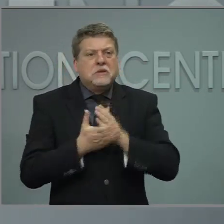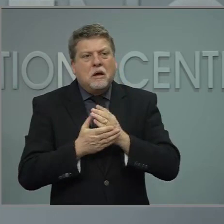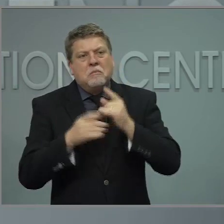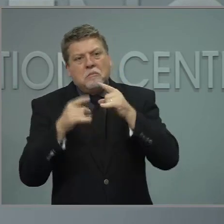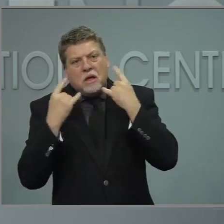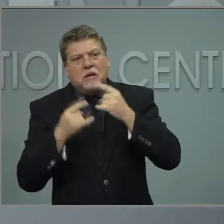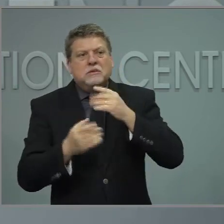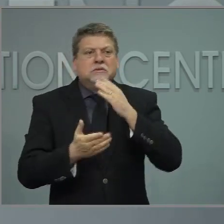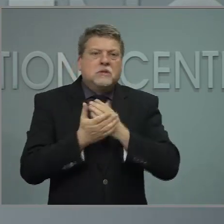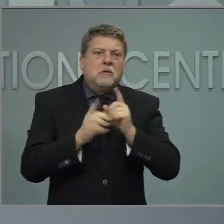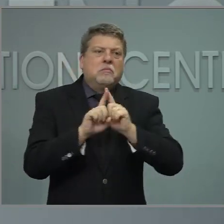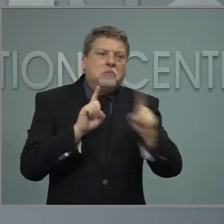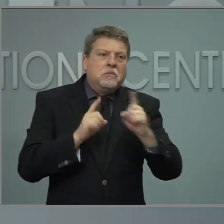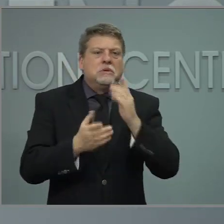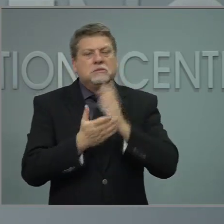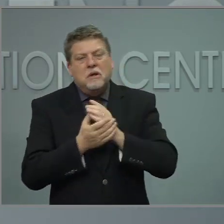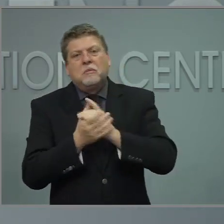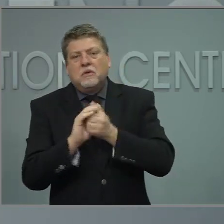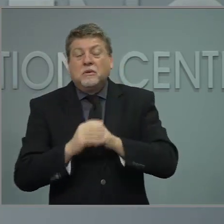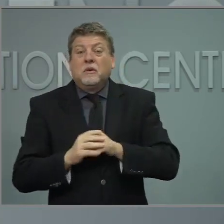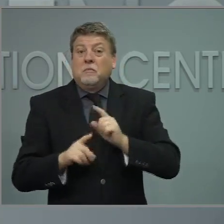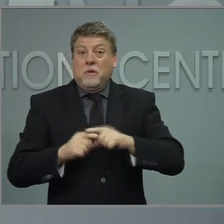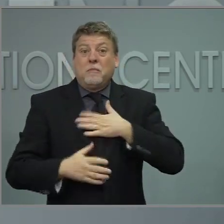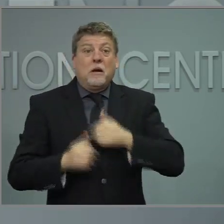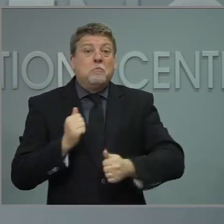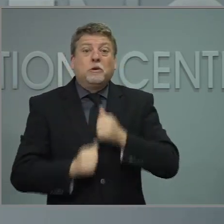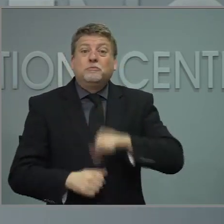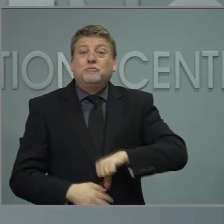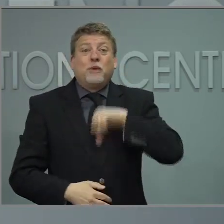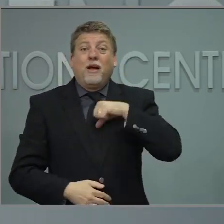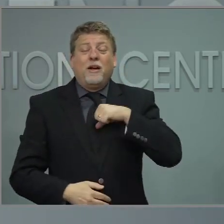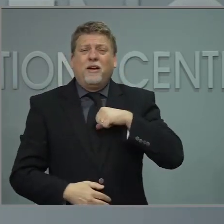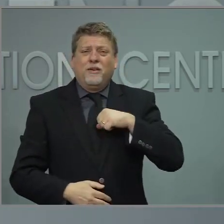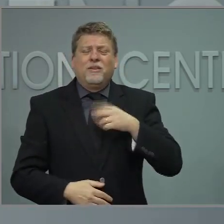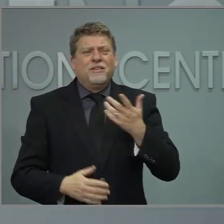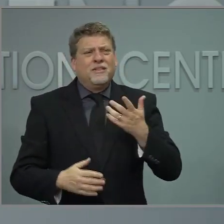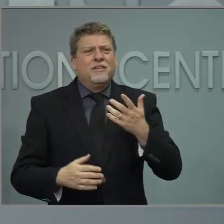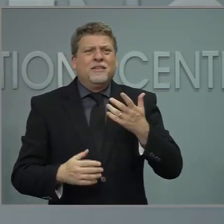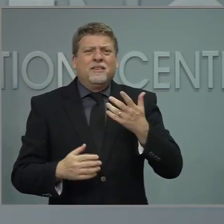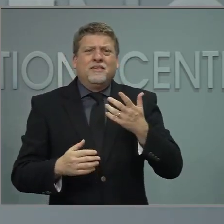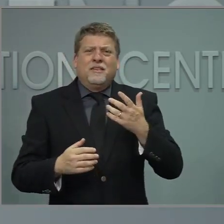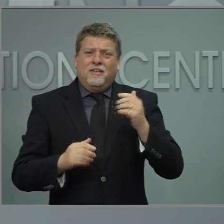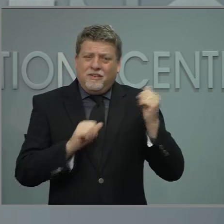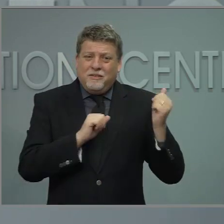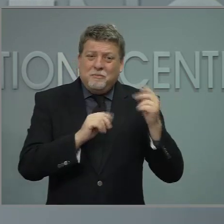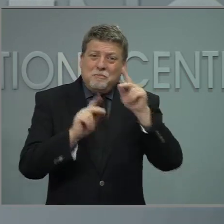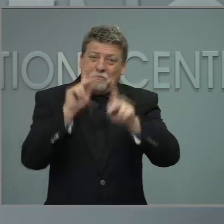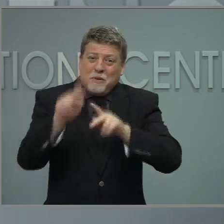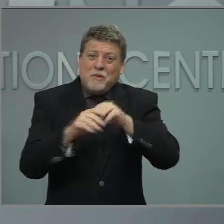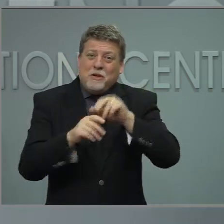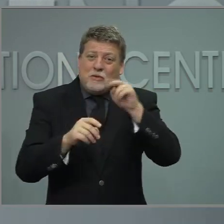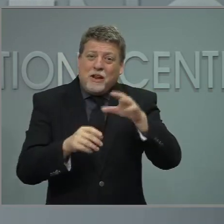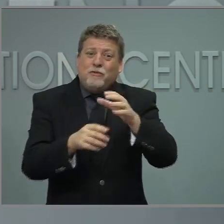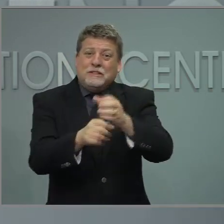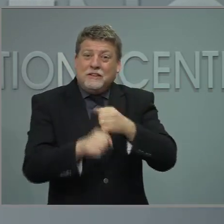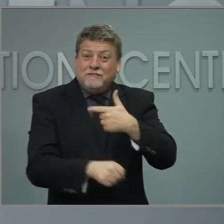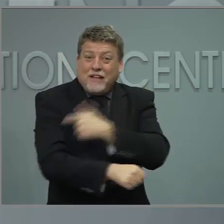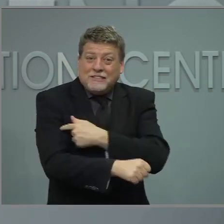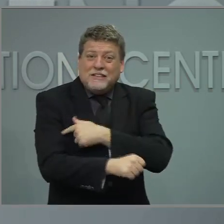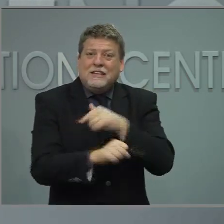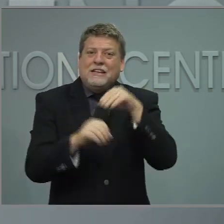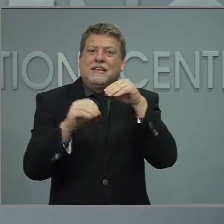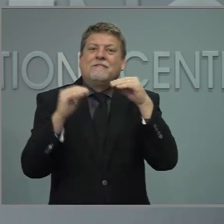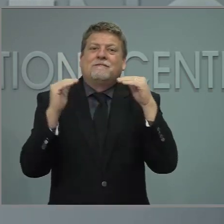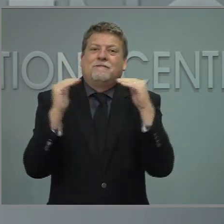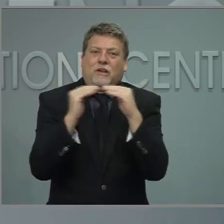as well as fair and equitable with the vaccines is why we've been getting national attention. And I think that is going to help us as we